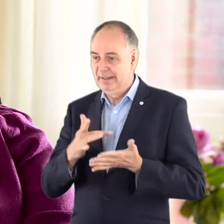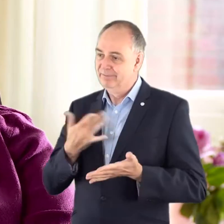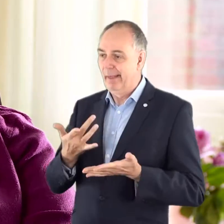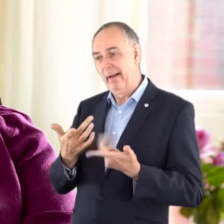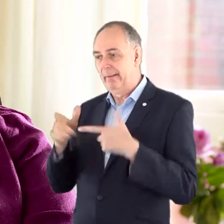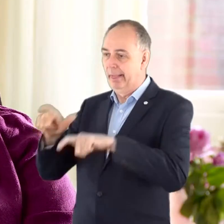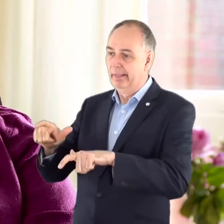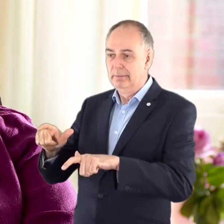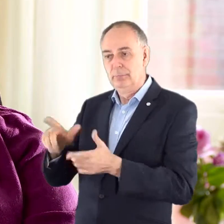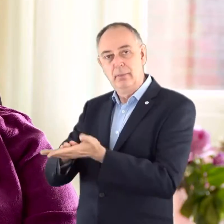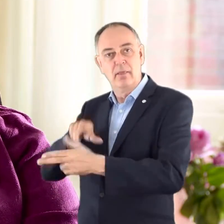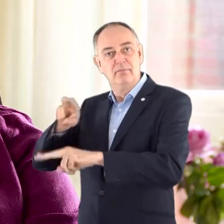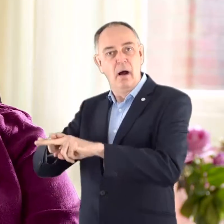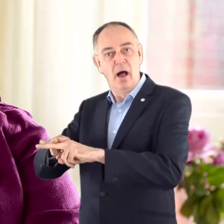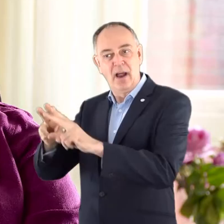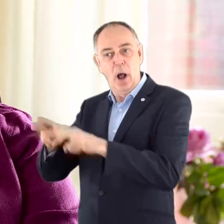home.